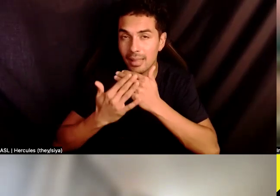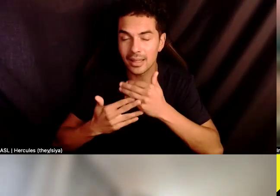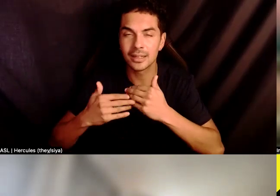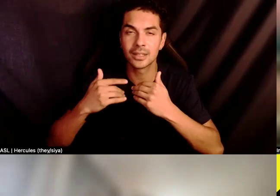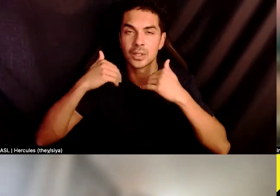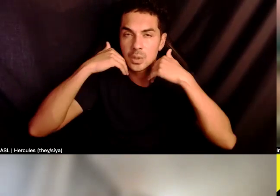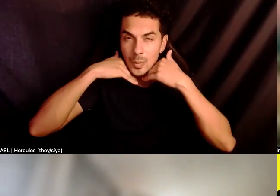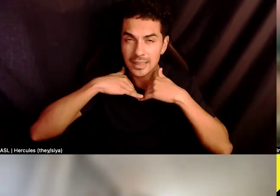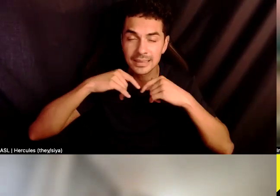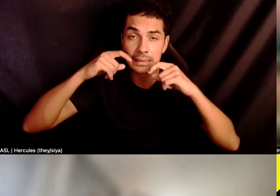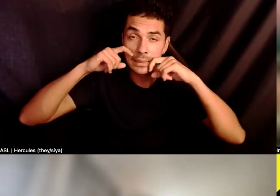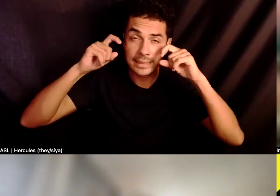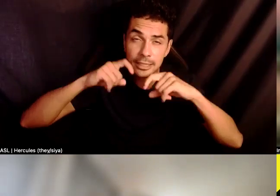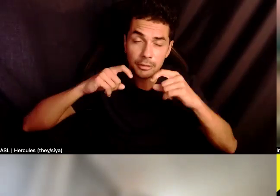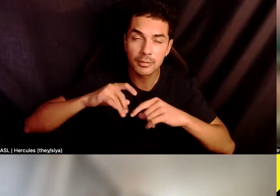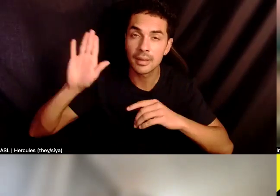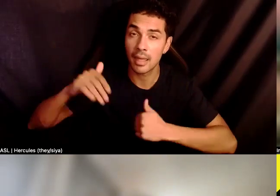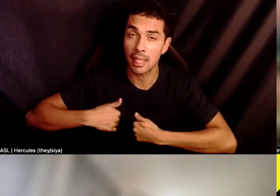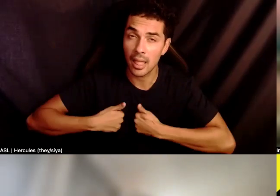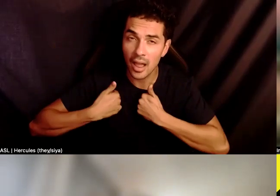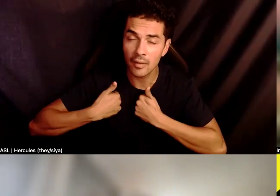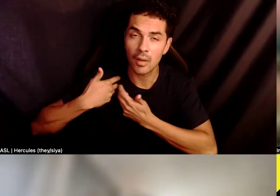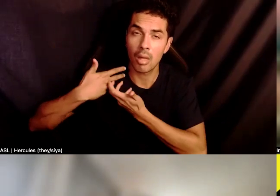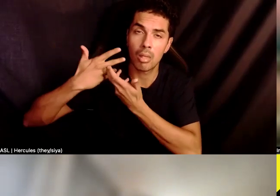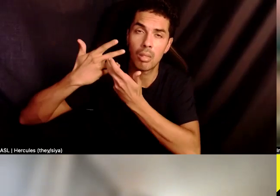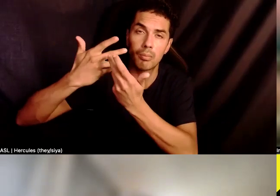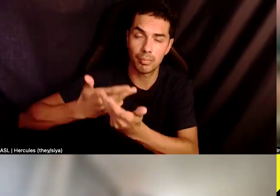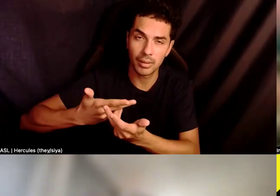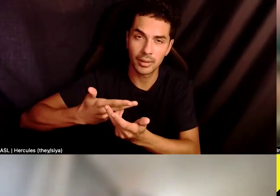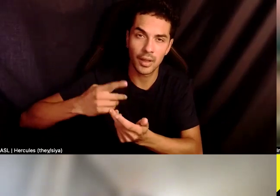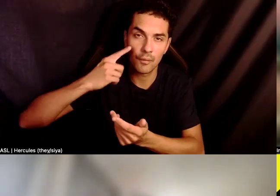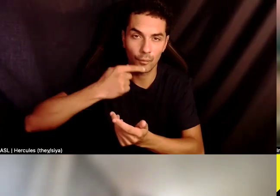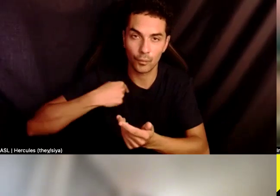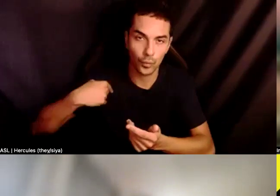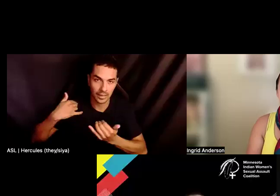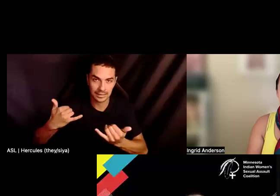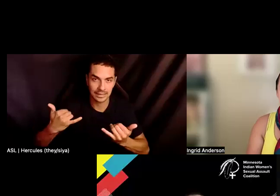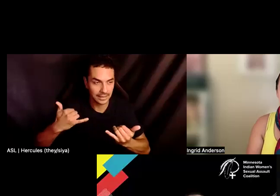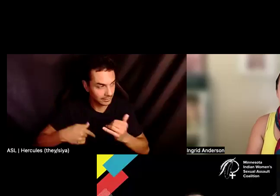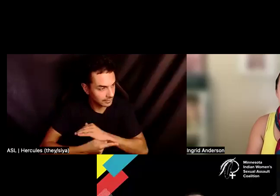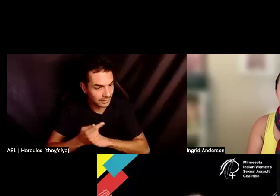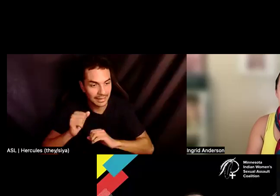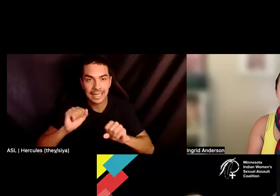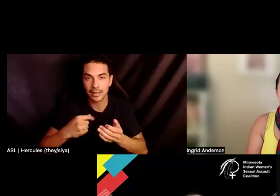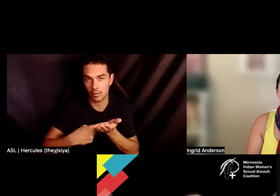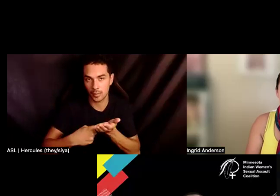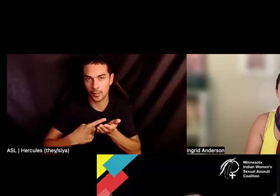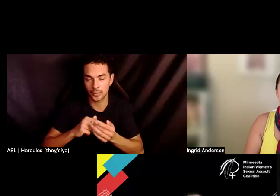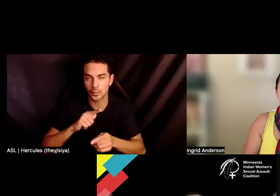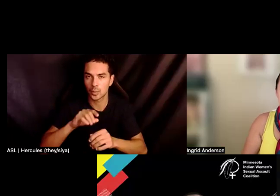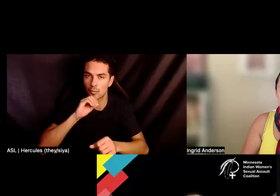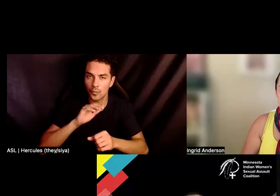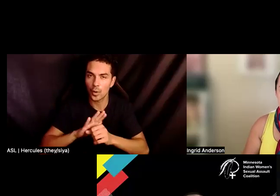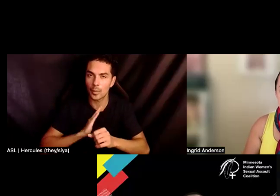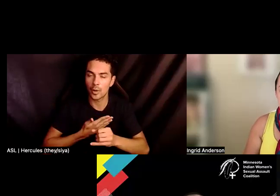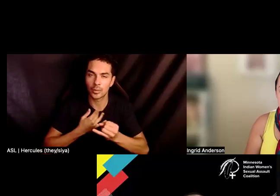lives, their lives, um, to, to affirm sovereignty. And for us to be able to